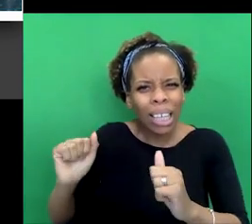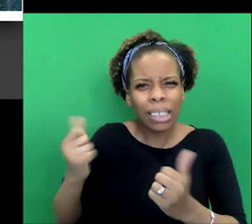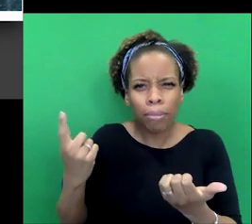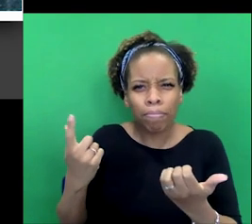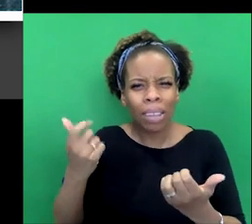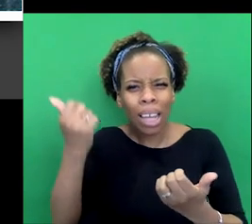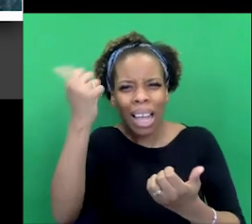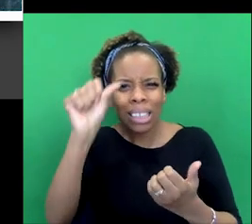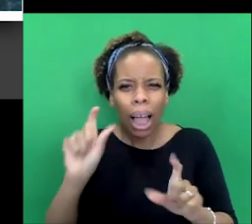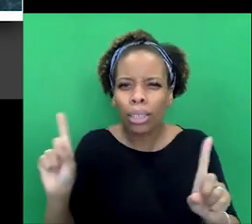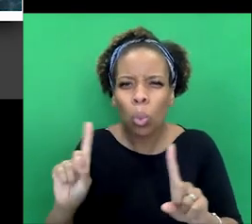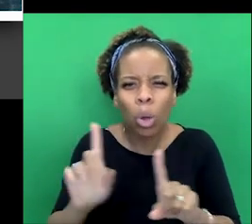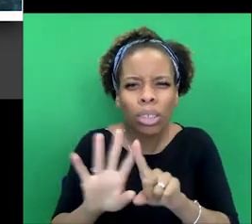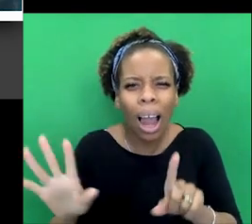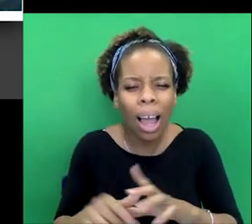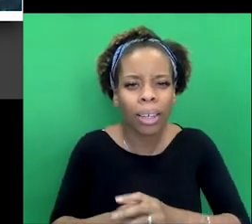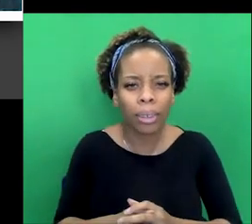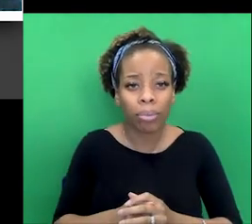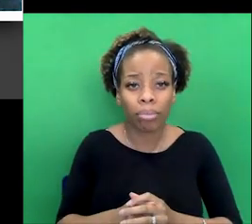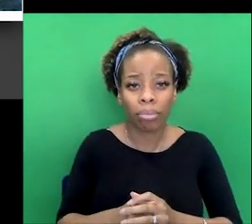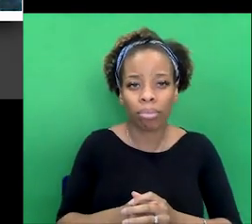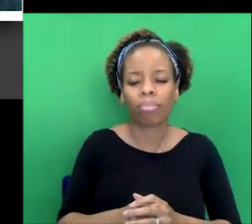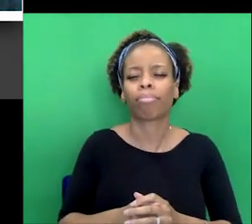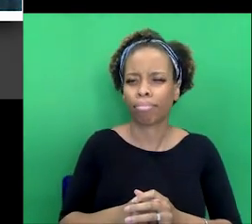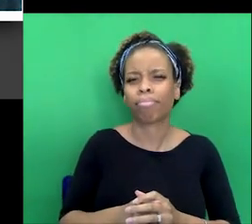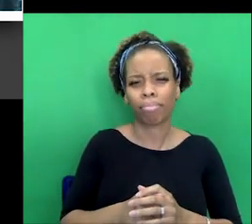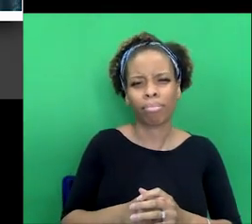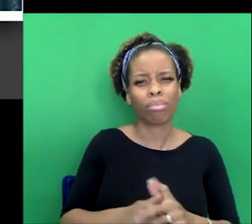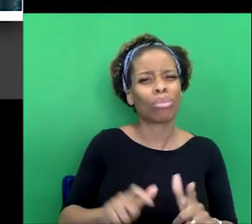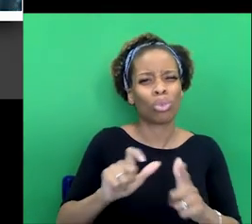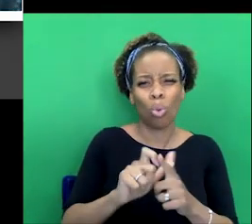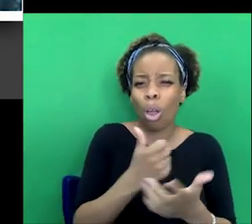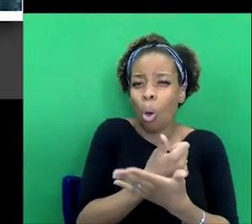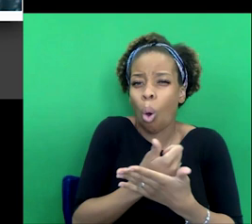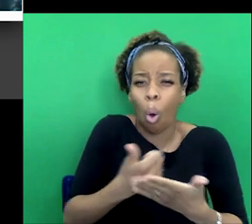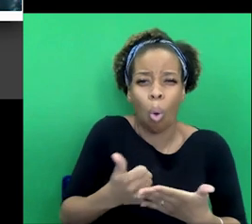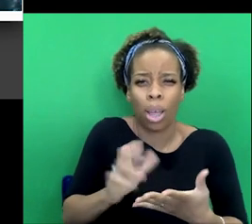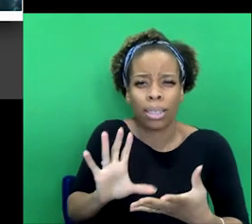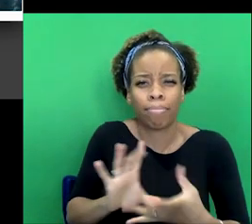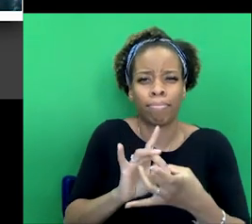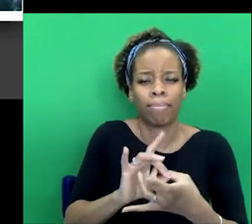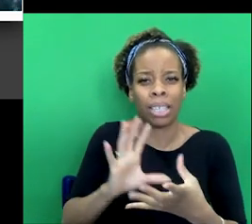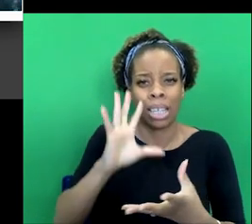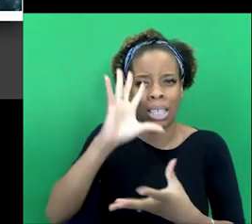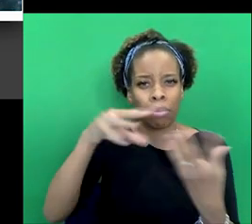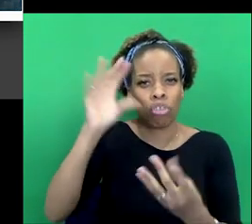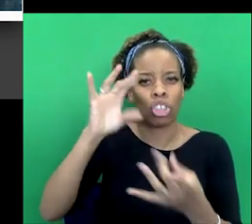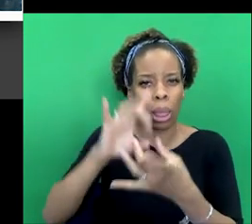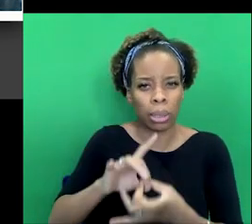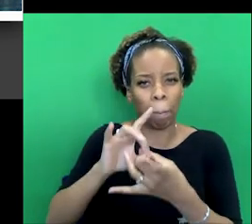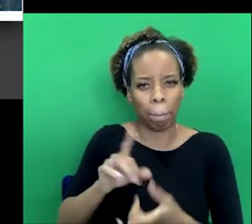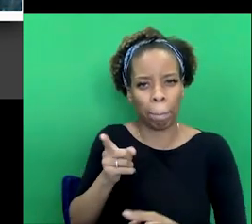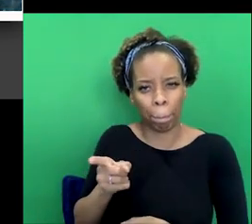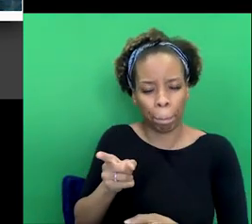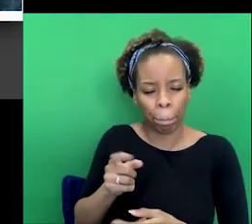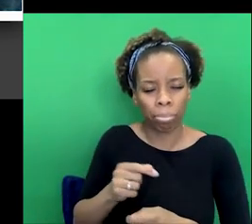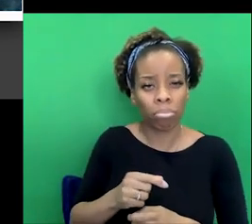Shravani? I think he, he's always been interested in spiritualism. Uh, but this, I think it